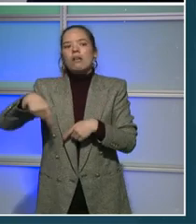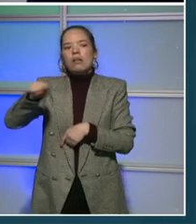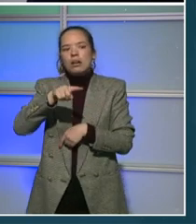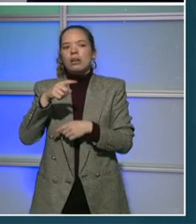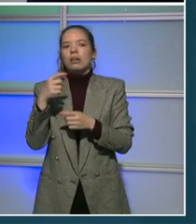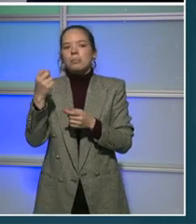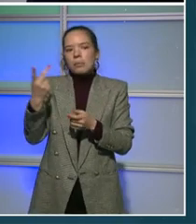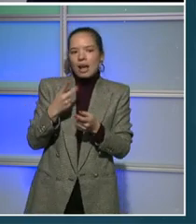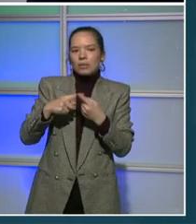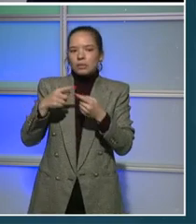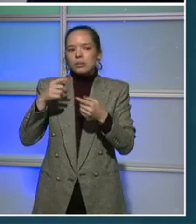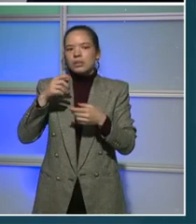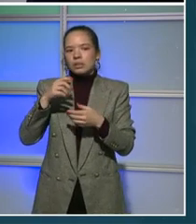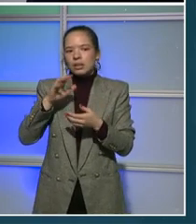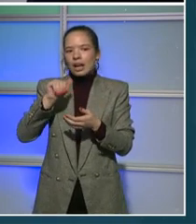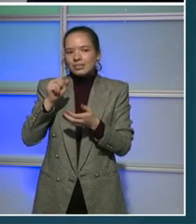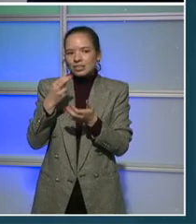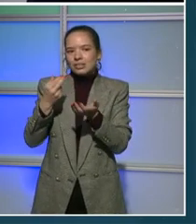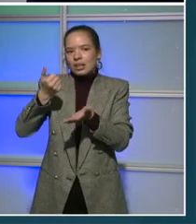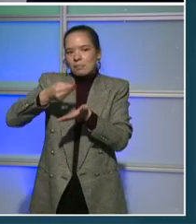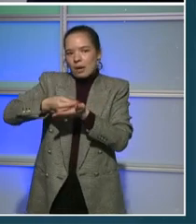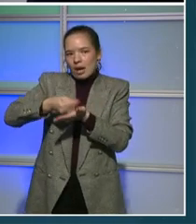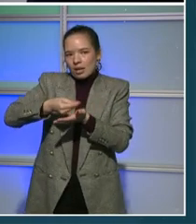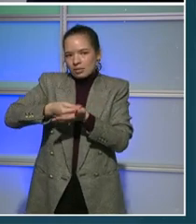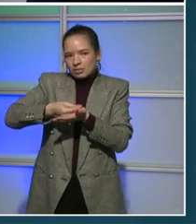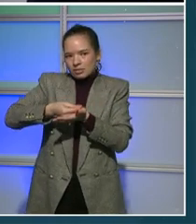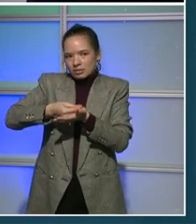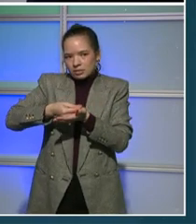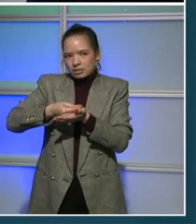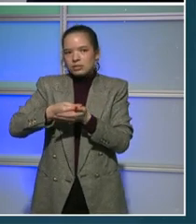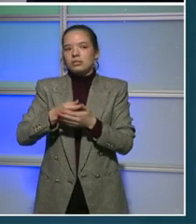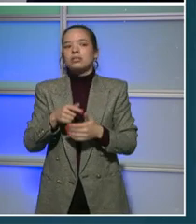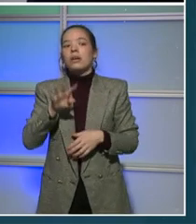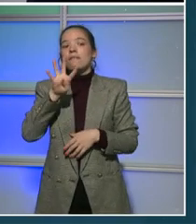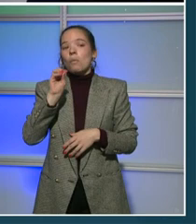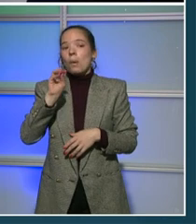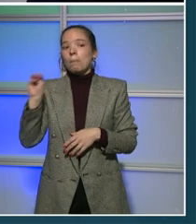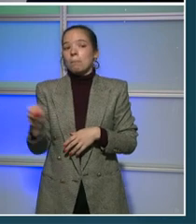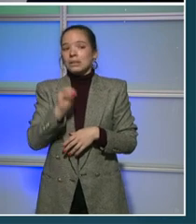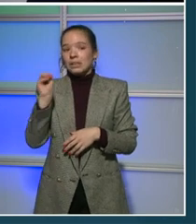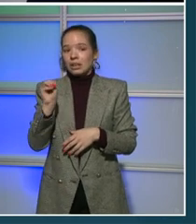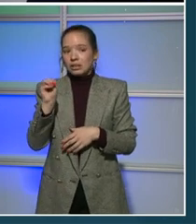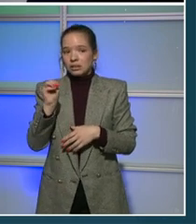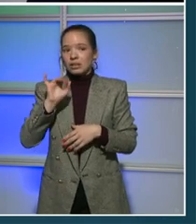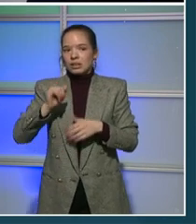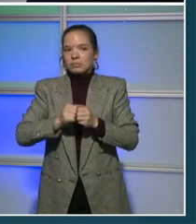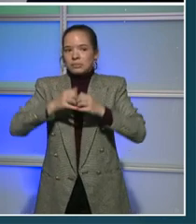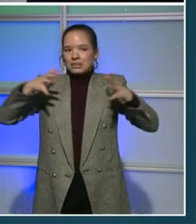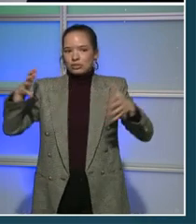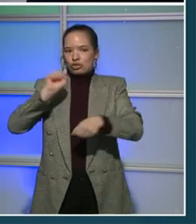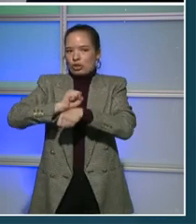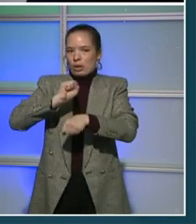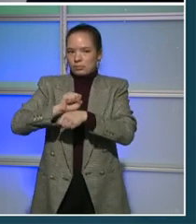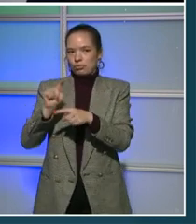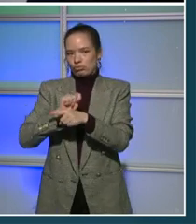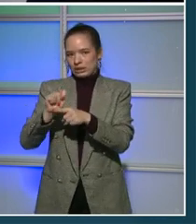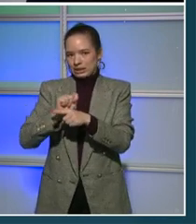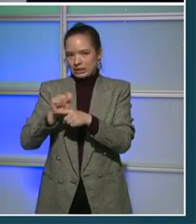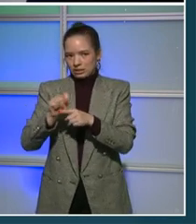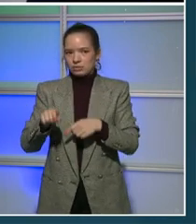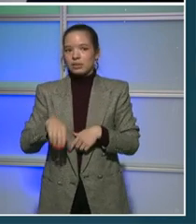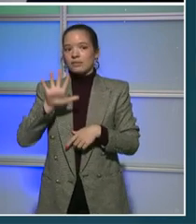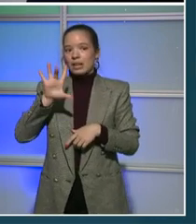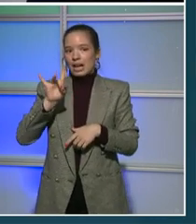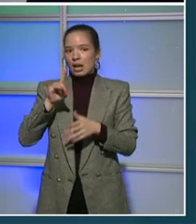development, our budget invested 43 million to expand job training programs for residents and provided 58 million to provide access to grocery stores